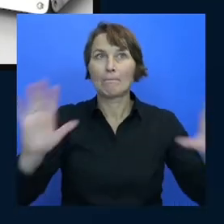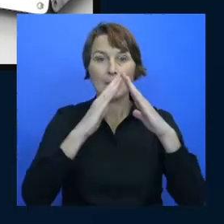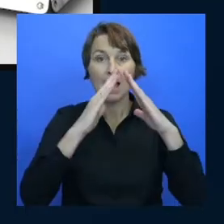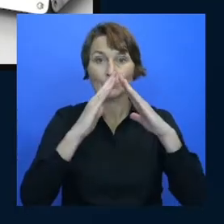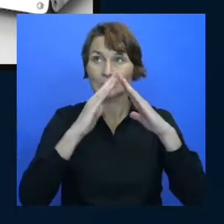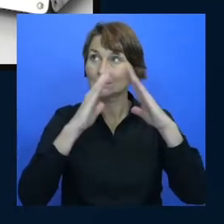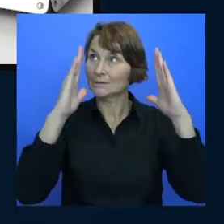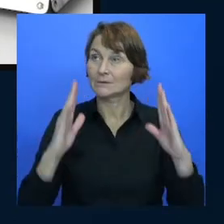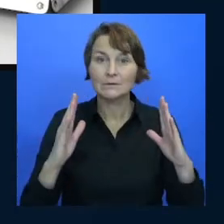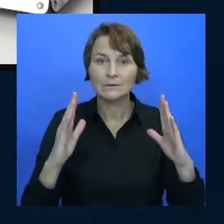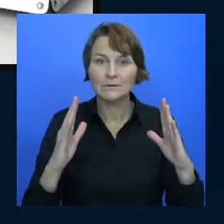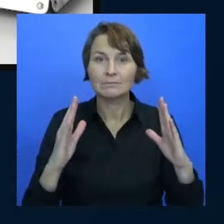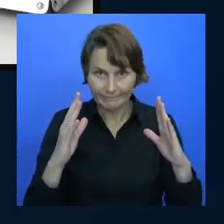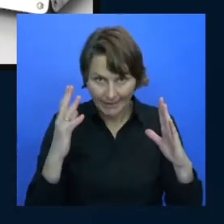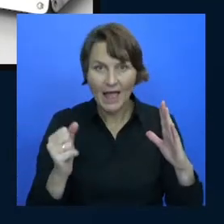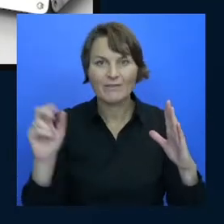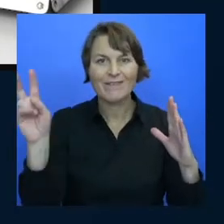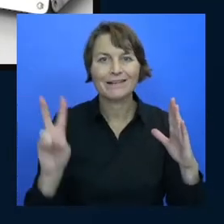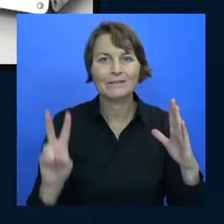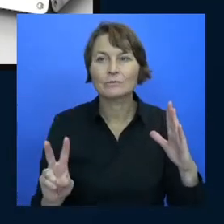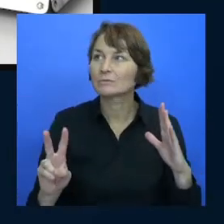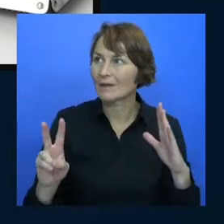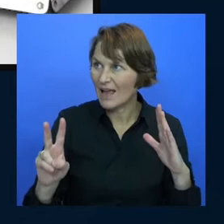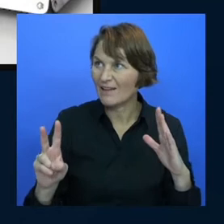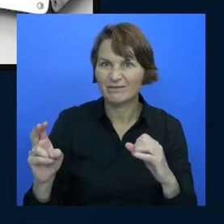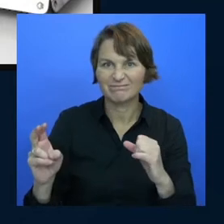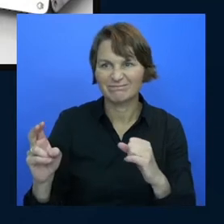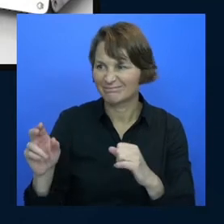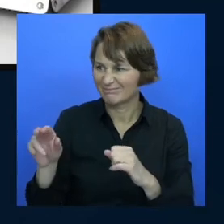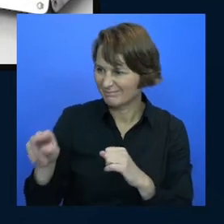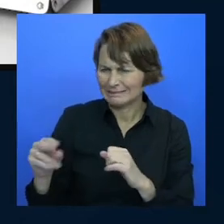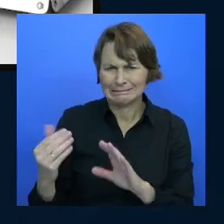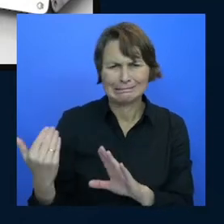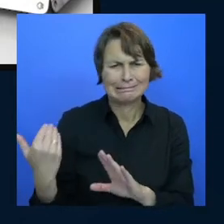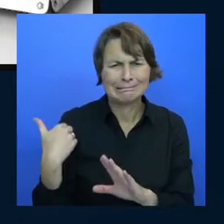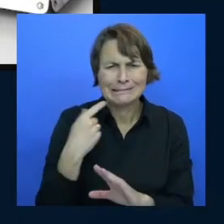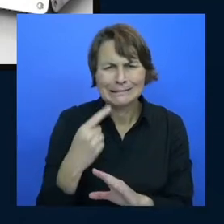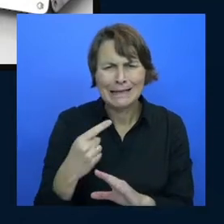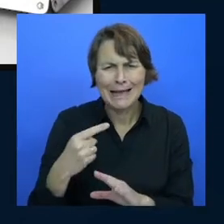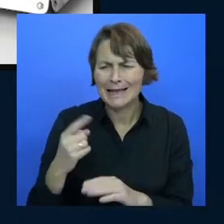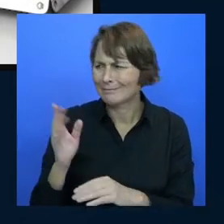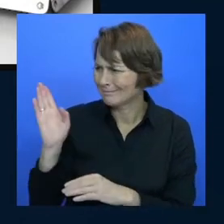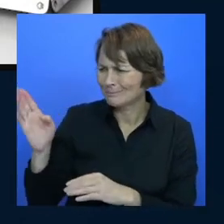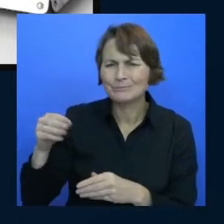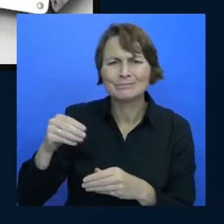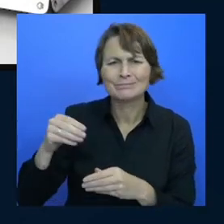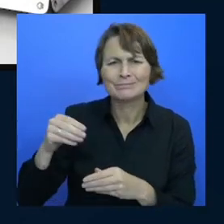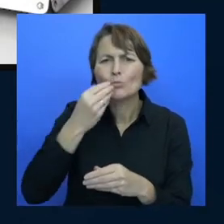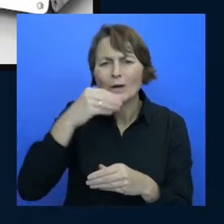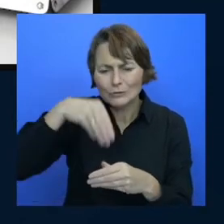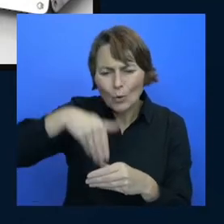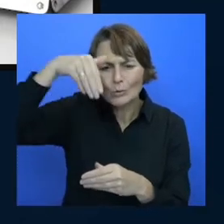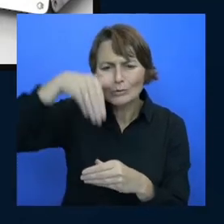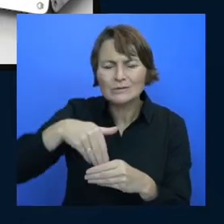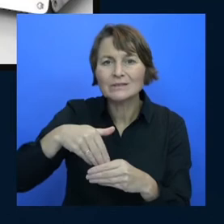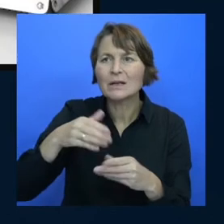people might say well that's weird he just wanted toast and now we're talking about the neighborhood power grid the the neighbors have power